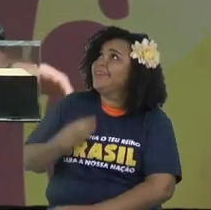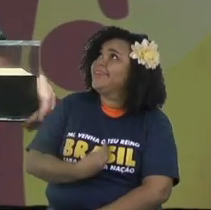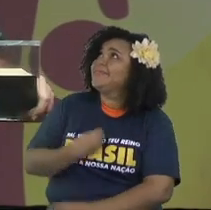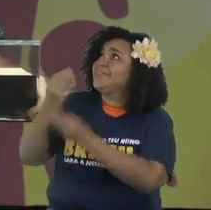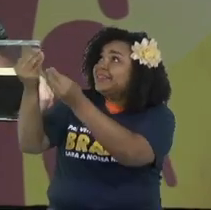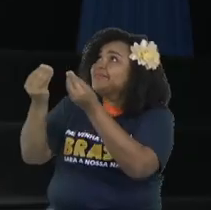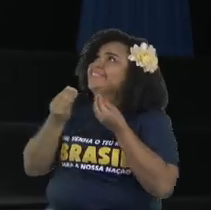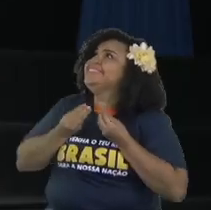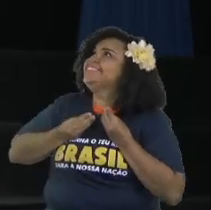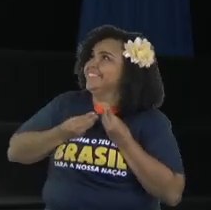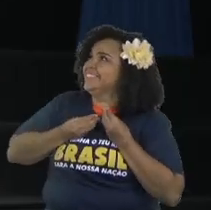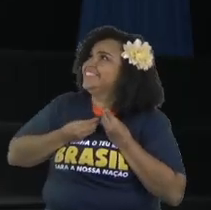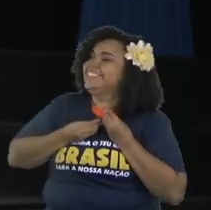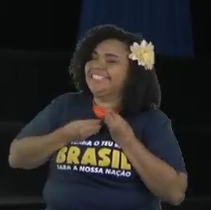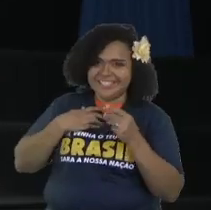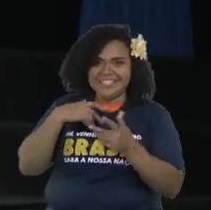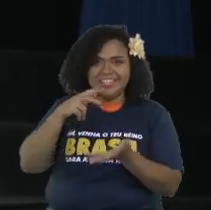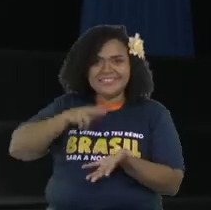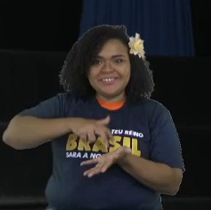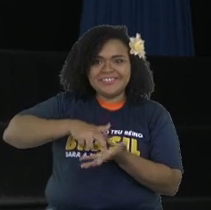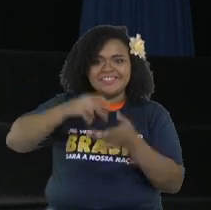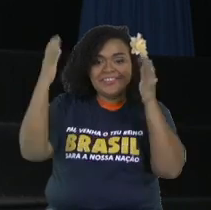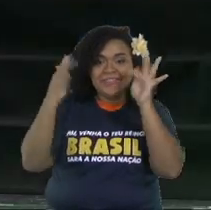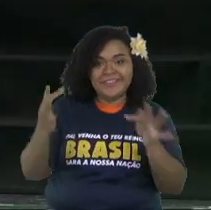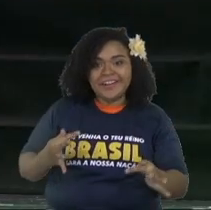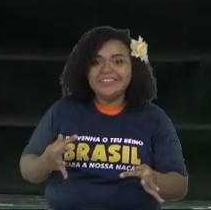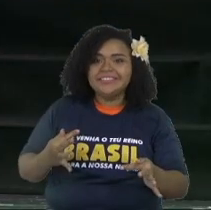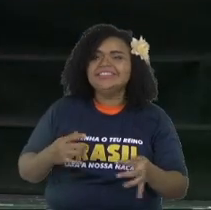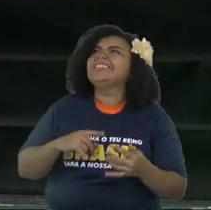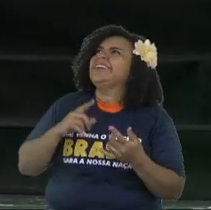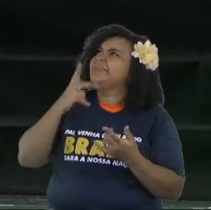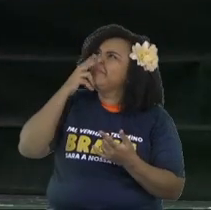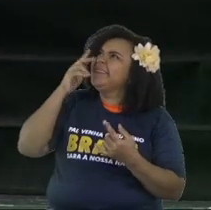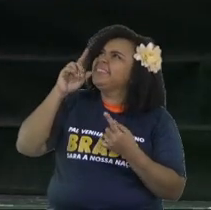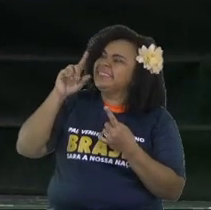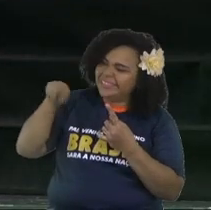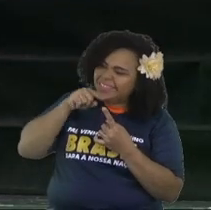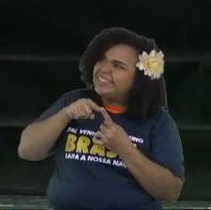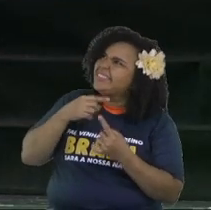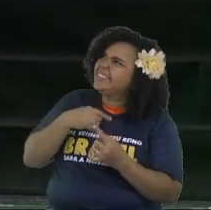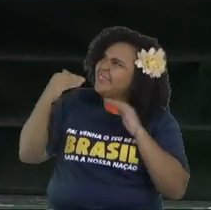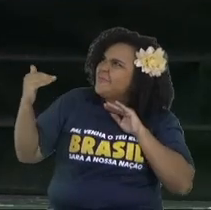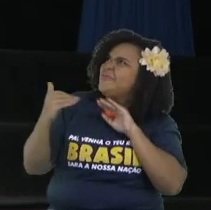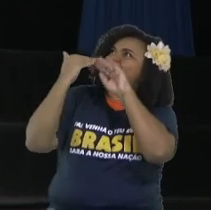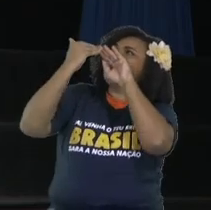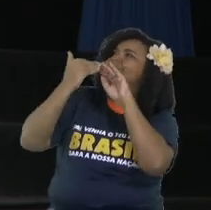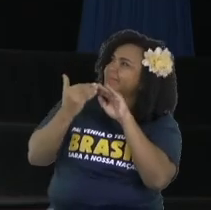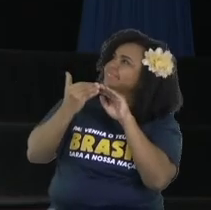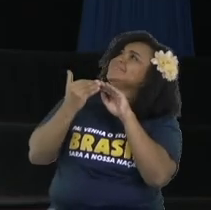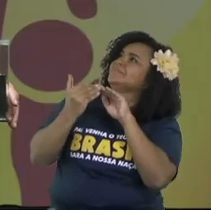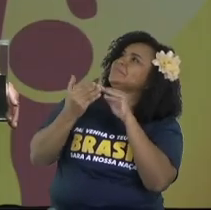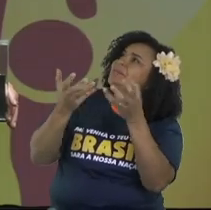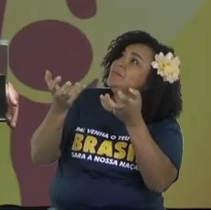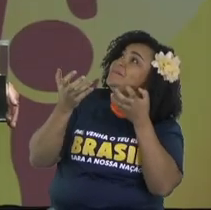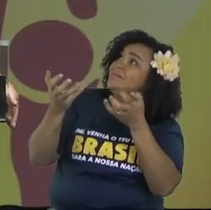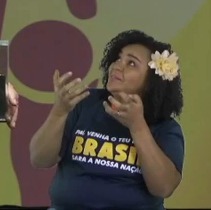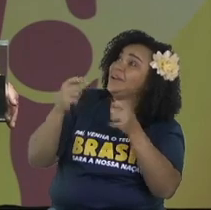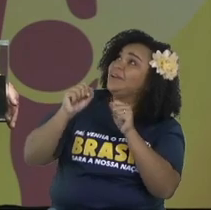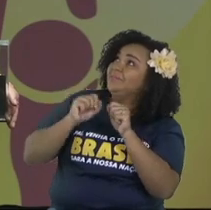He created you for. You know, this is a richness to get to where He wants you to be,